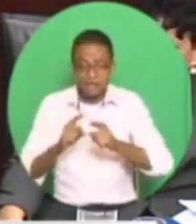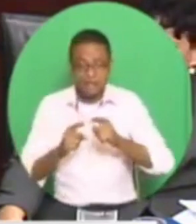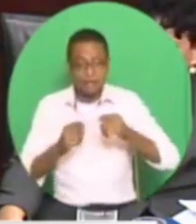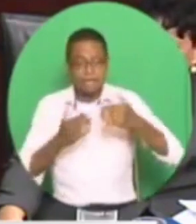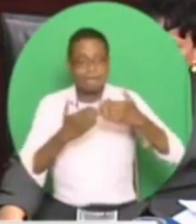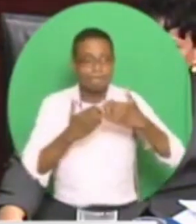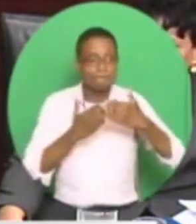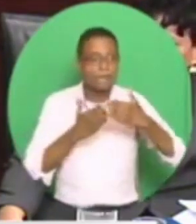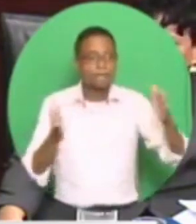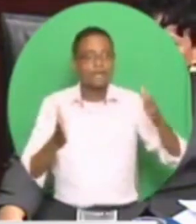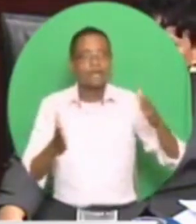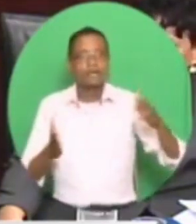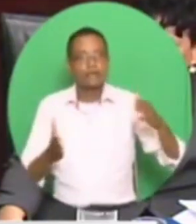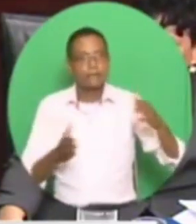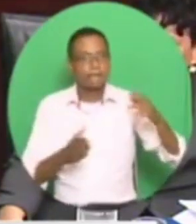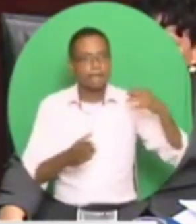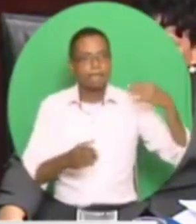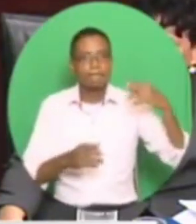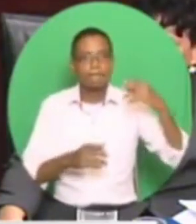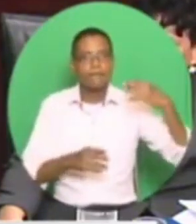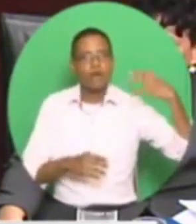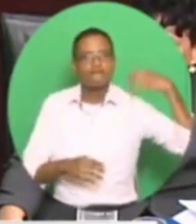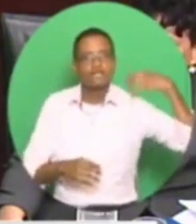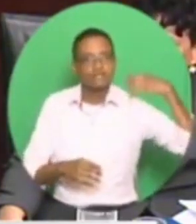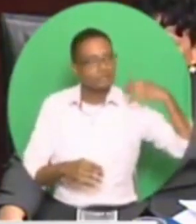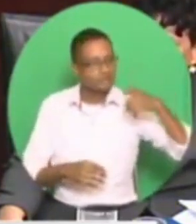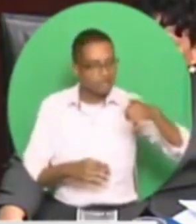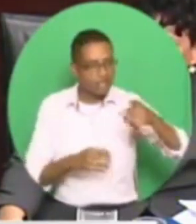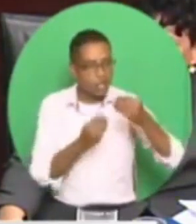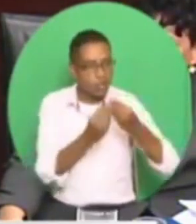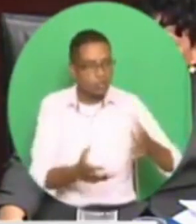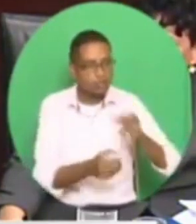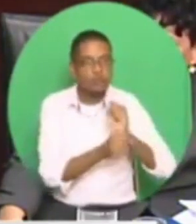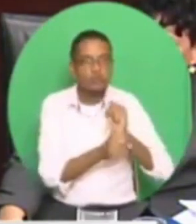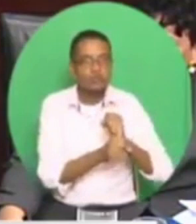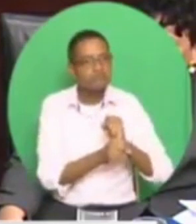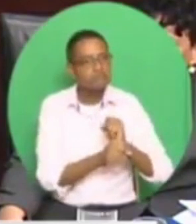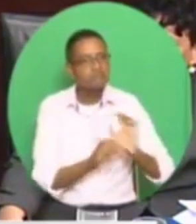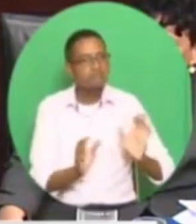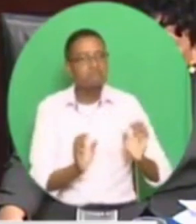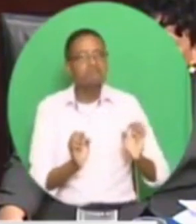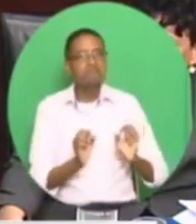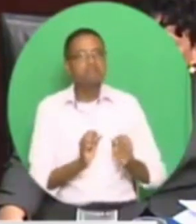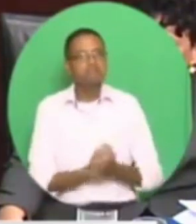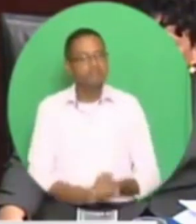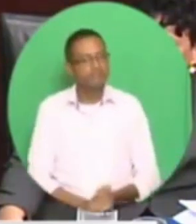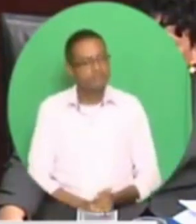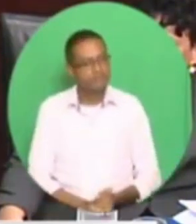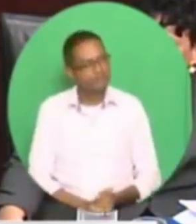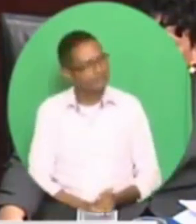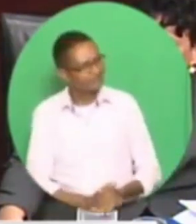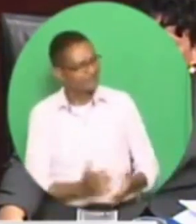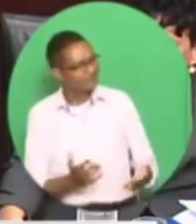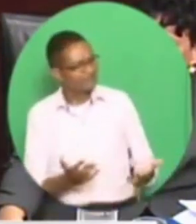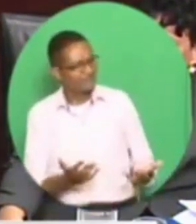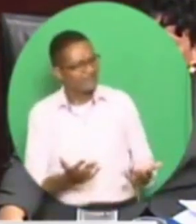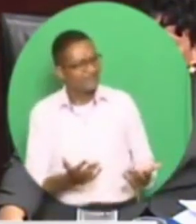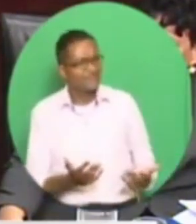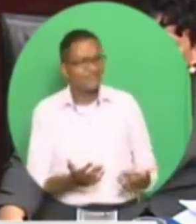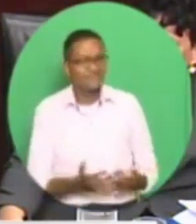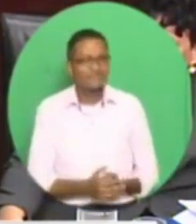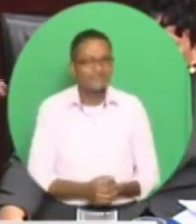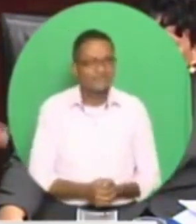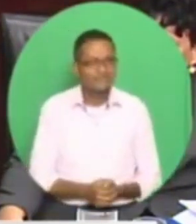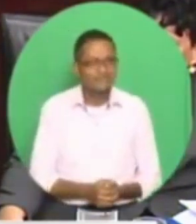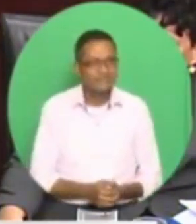morning are happy because they, you know, what happened is that they're not gazetted. So they would have still been